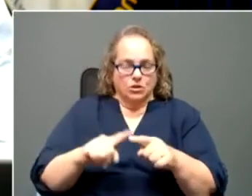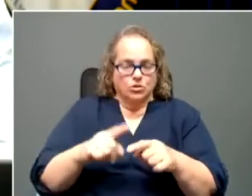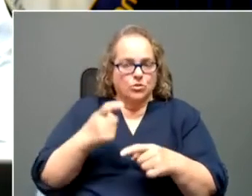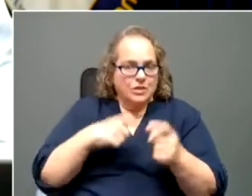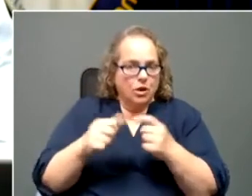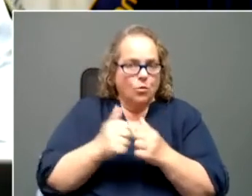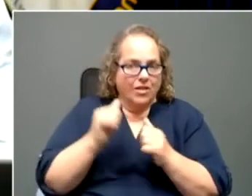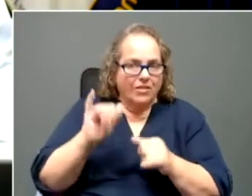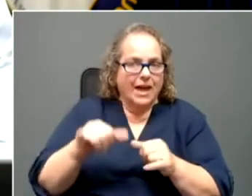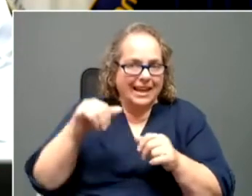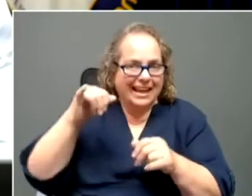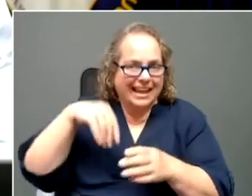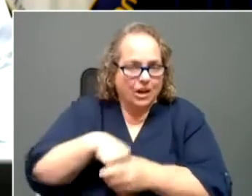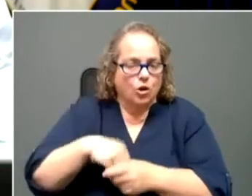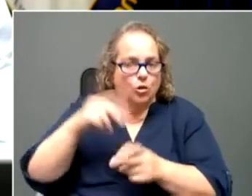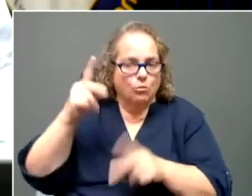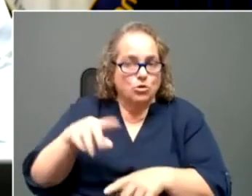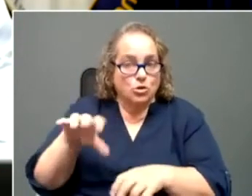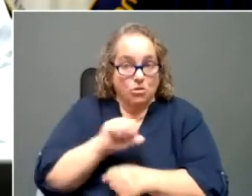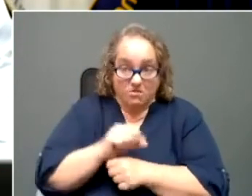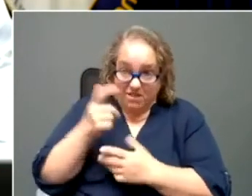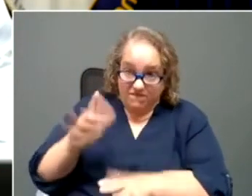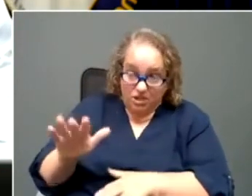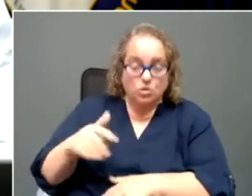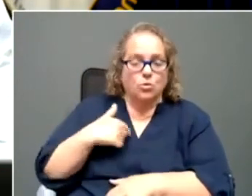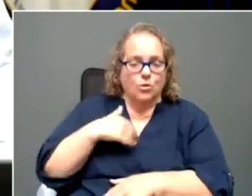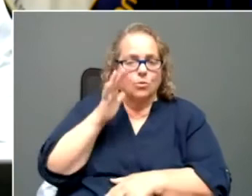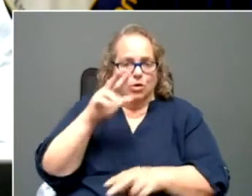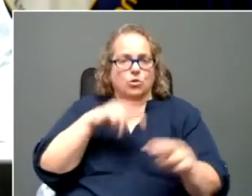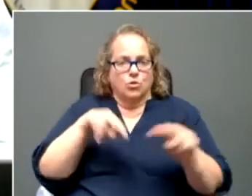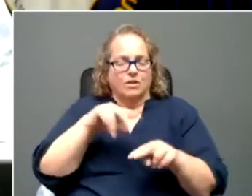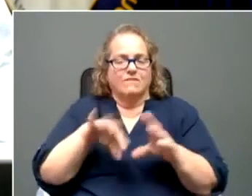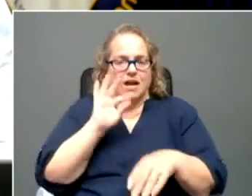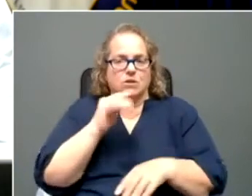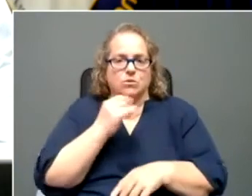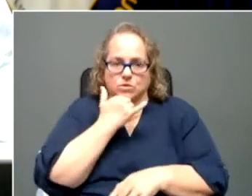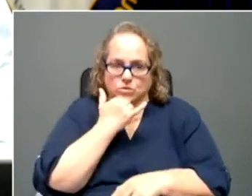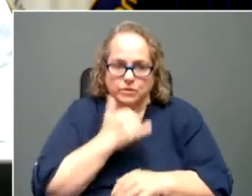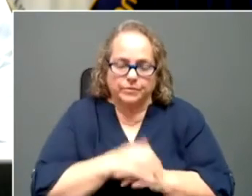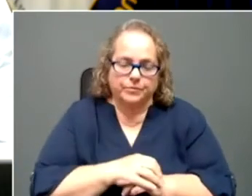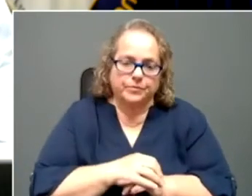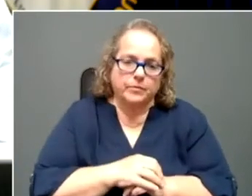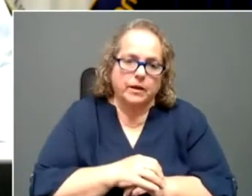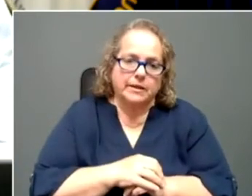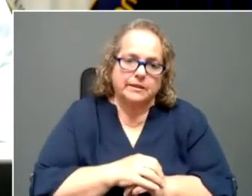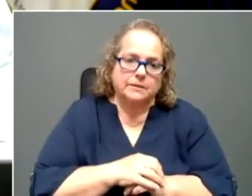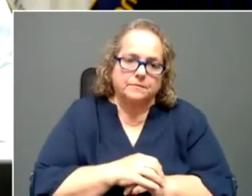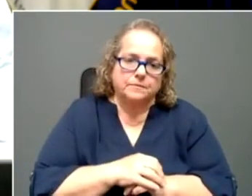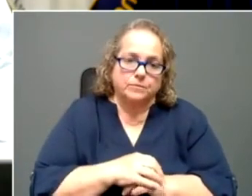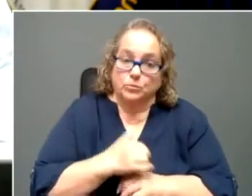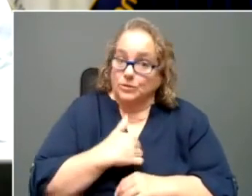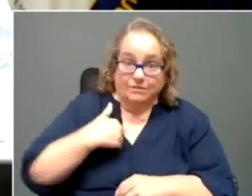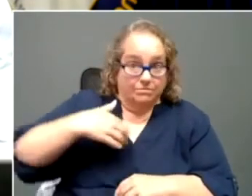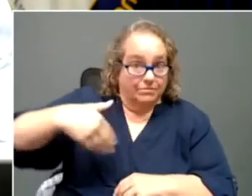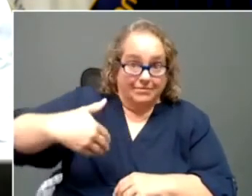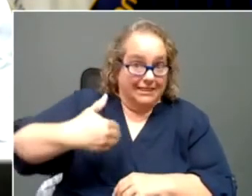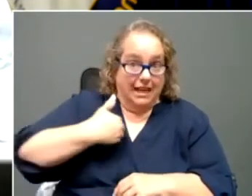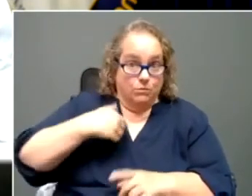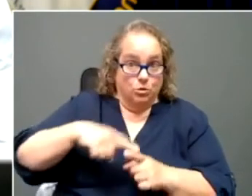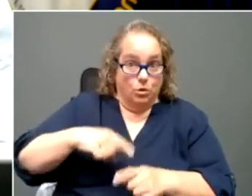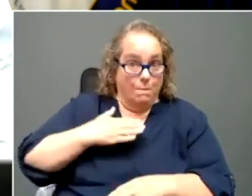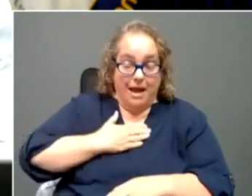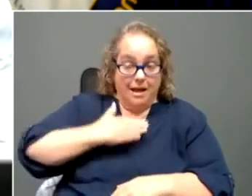we will absolutely, uh, look those up. Uh, we have not had, to my knowledge, any other